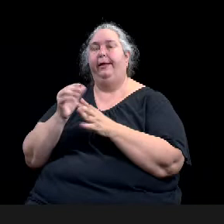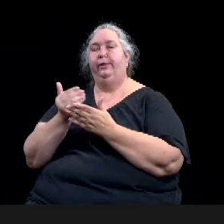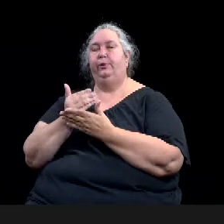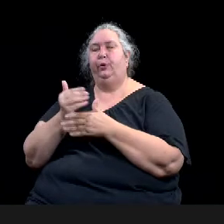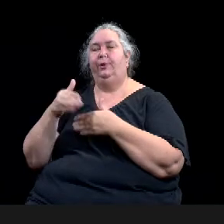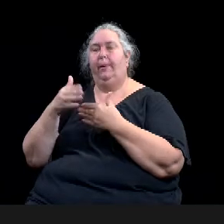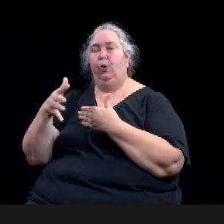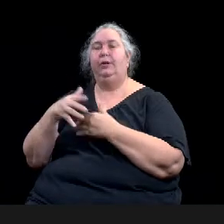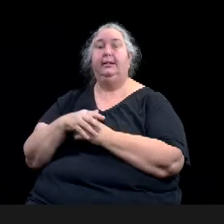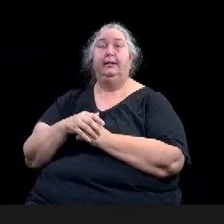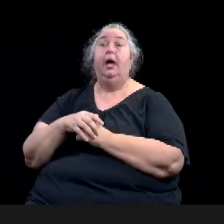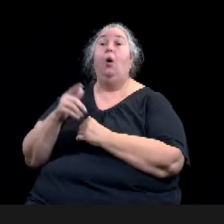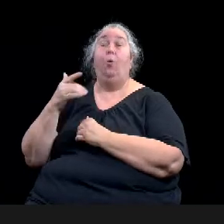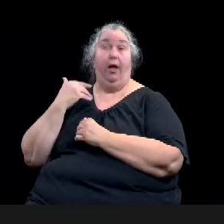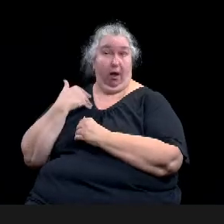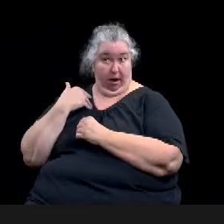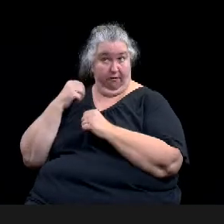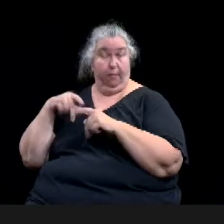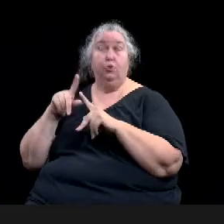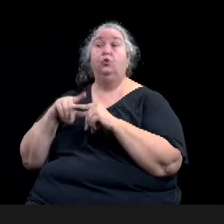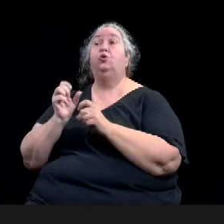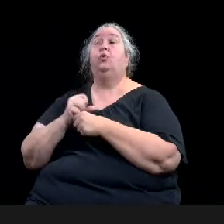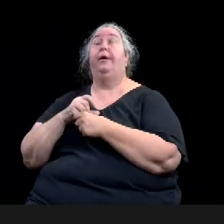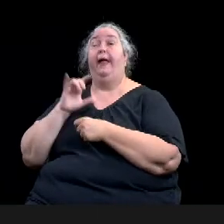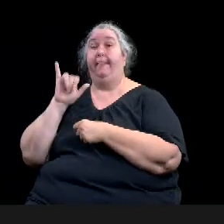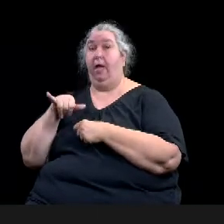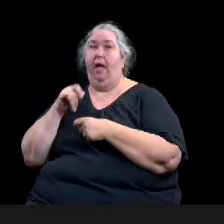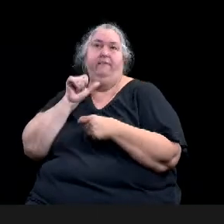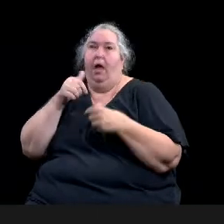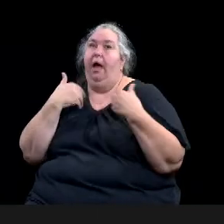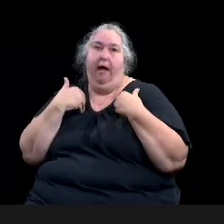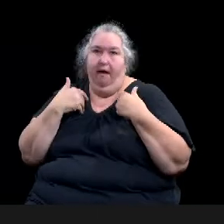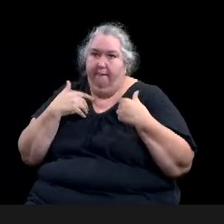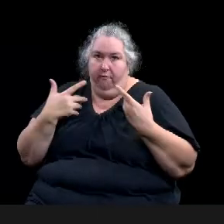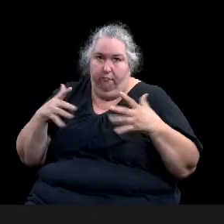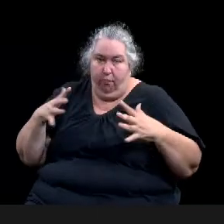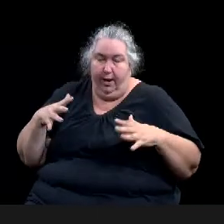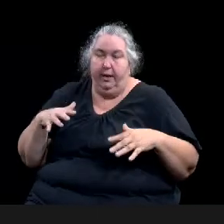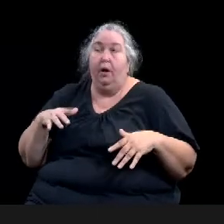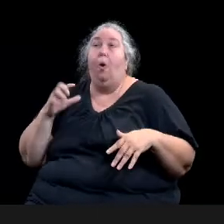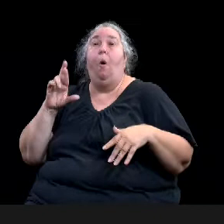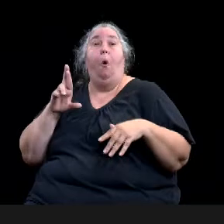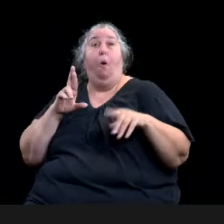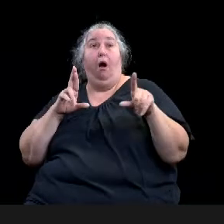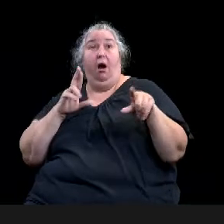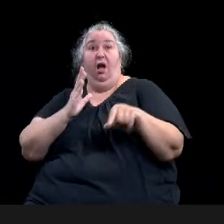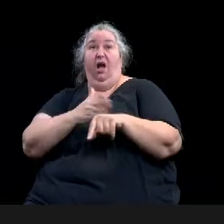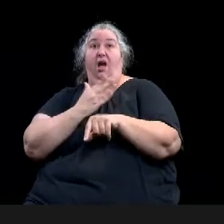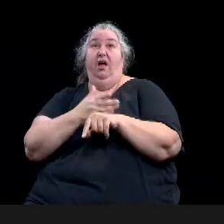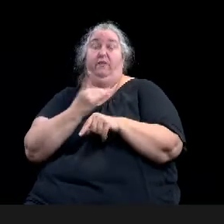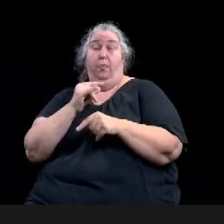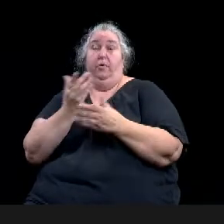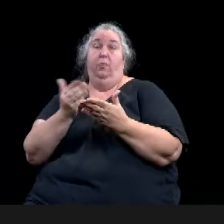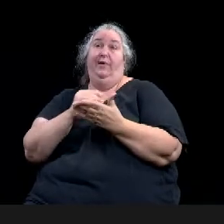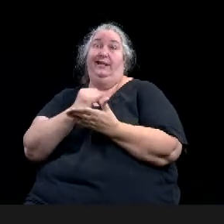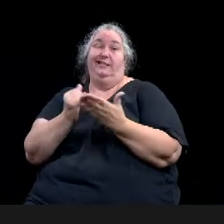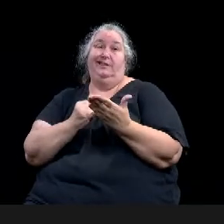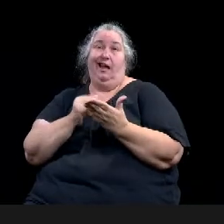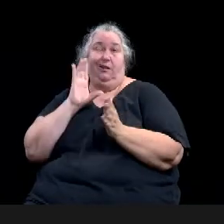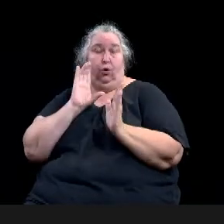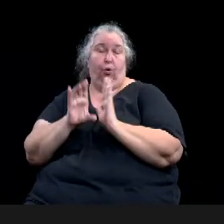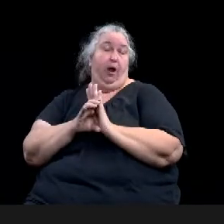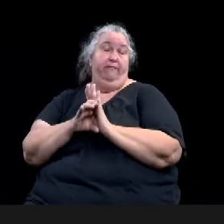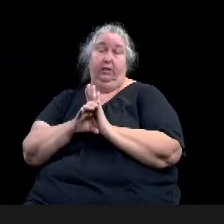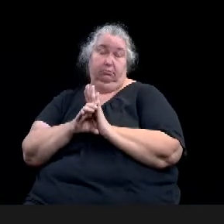redesign their graphics and put out new signs. There's also the option of this bottom right photo shows a sign topper, which we don't